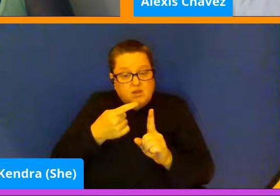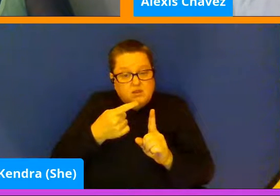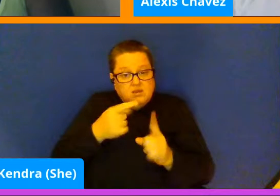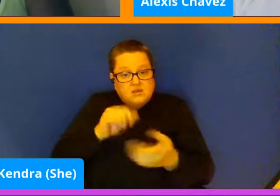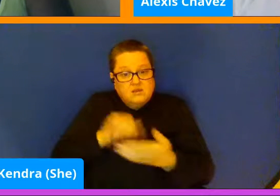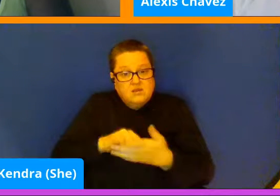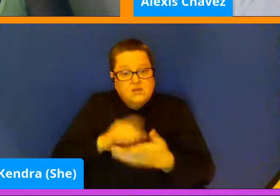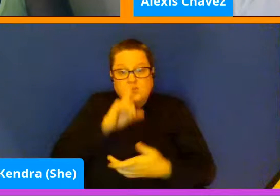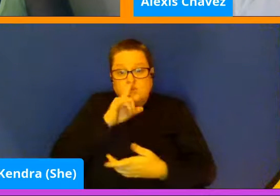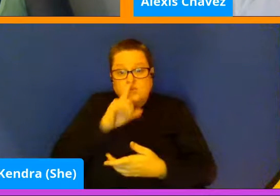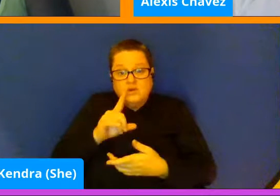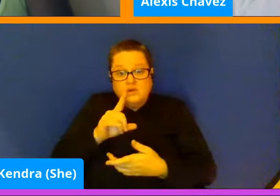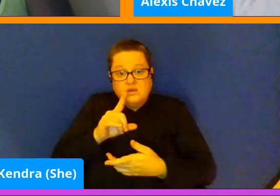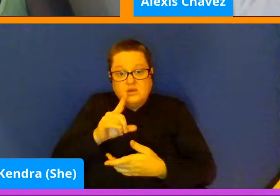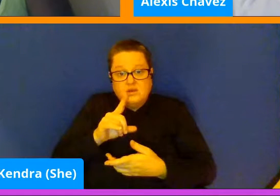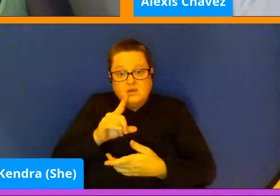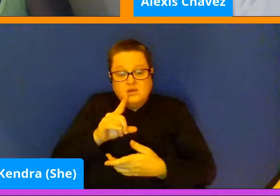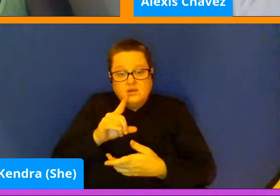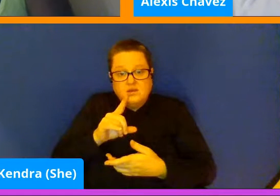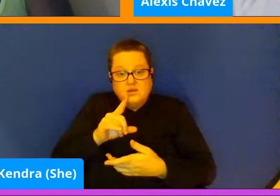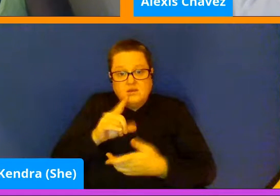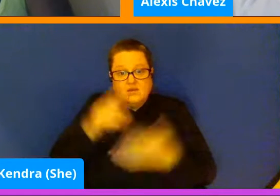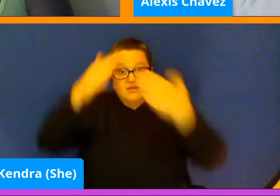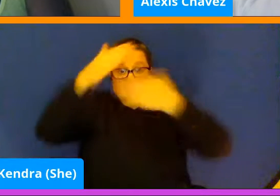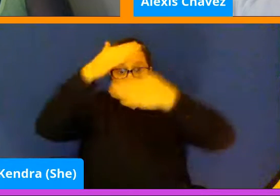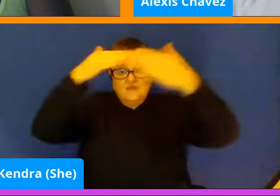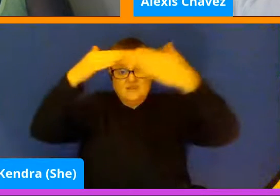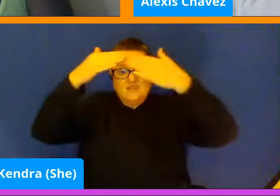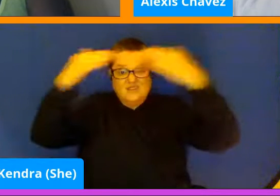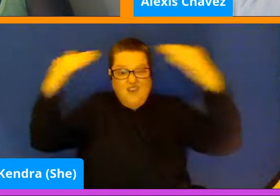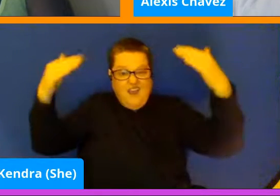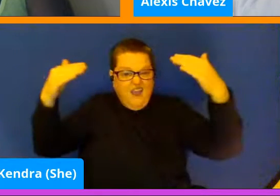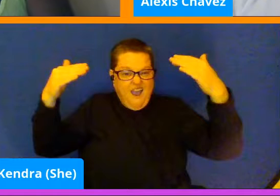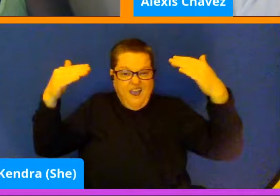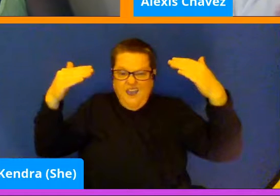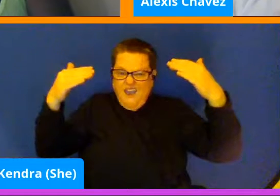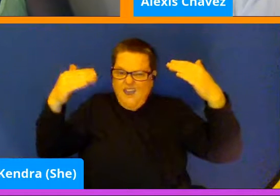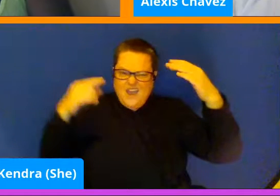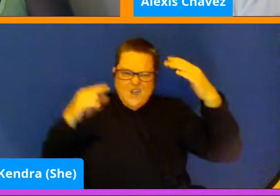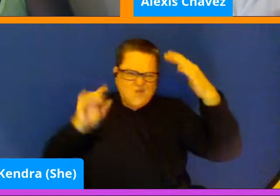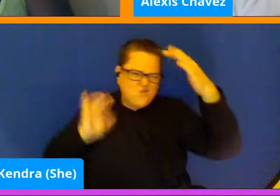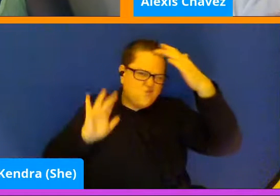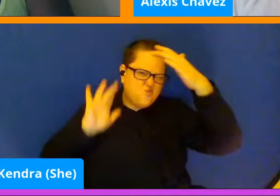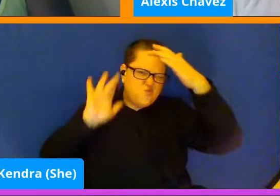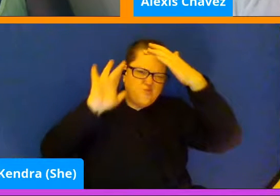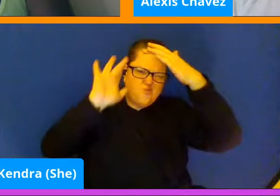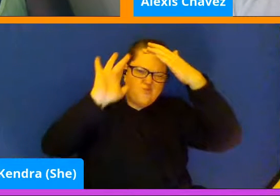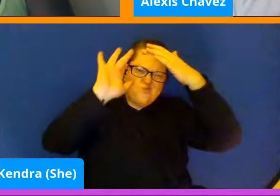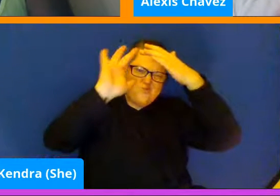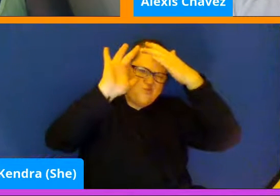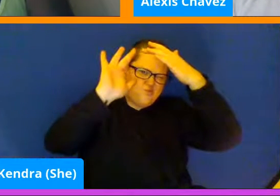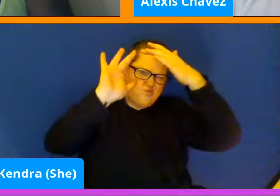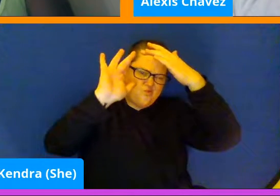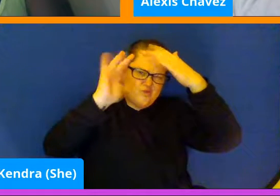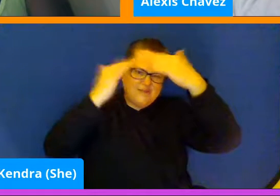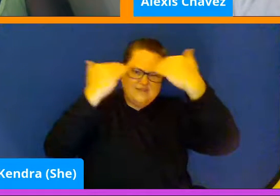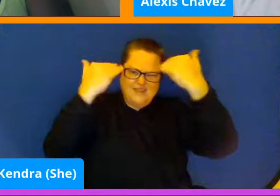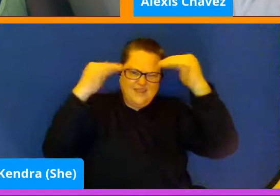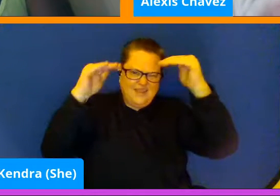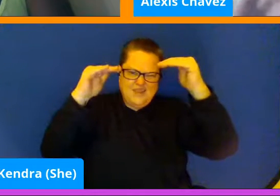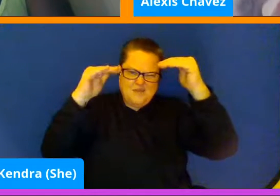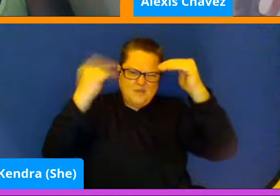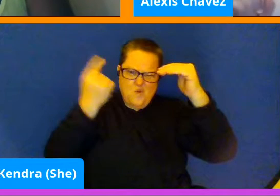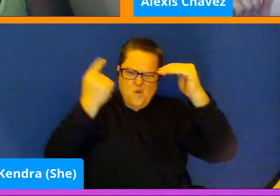you know, the sky is the limit. There are so many different things we can do. And I know 100% that there's things